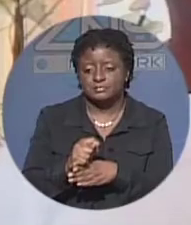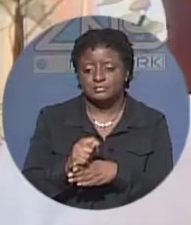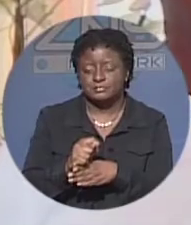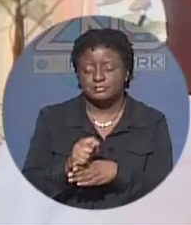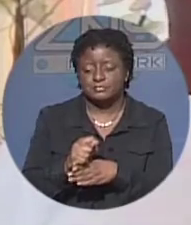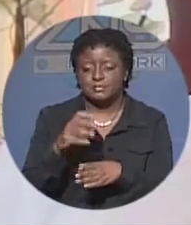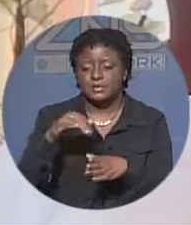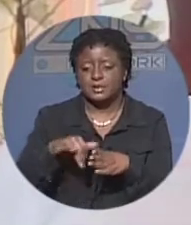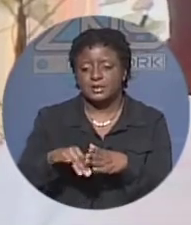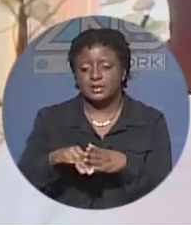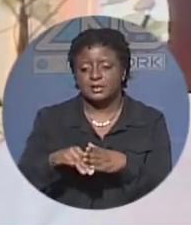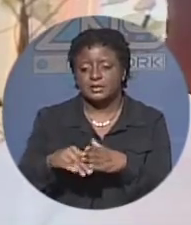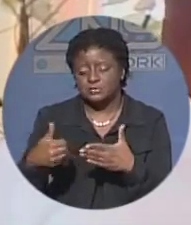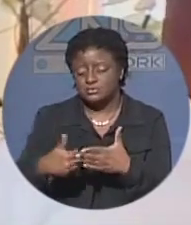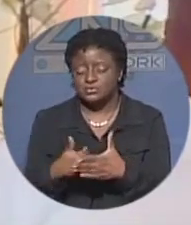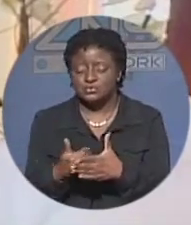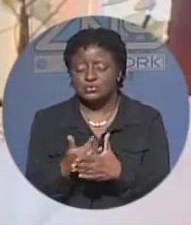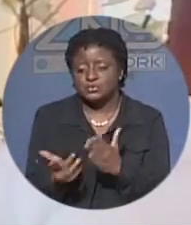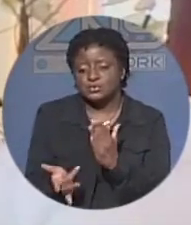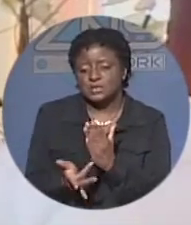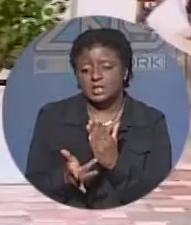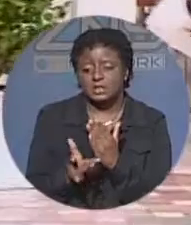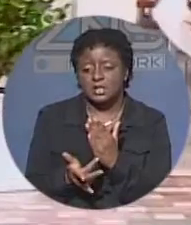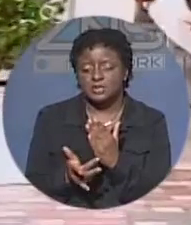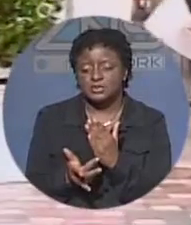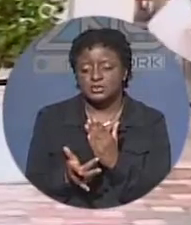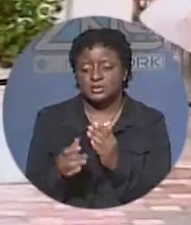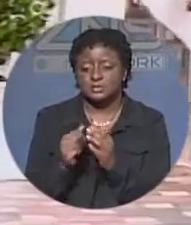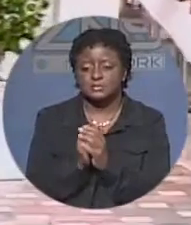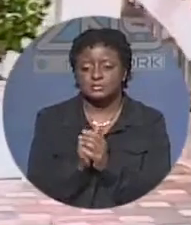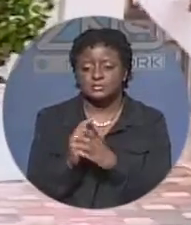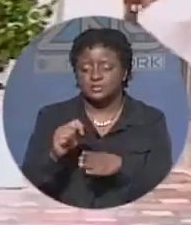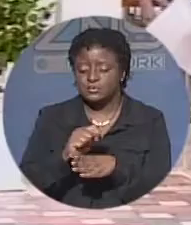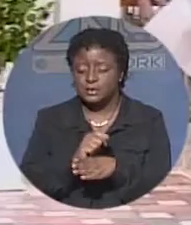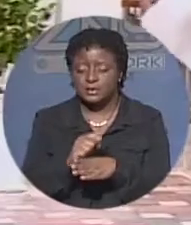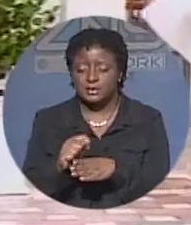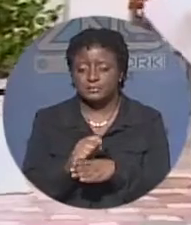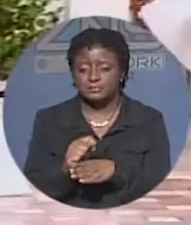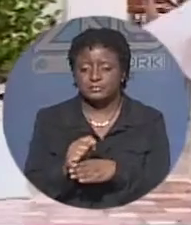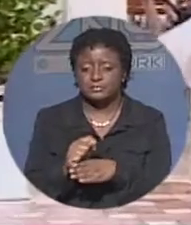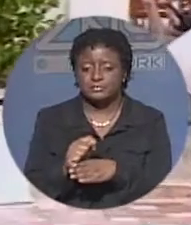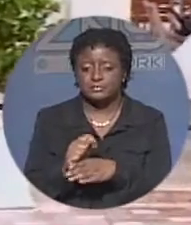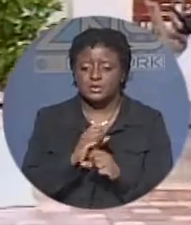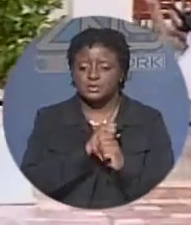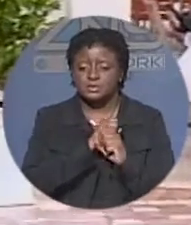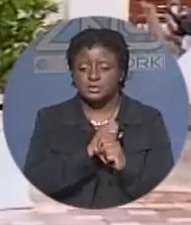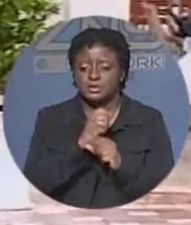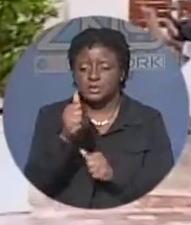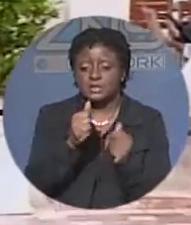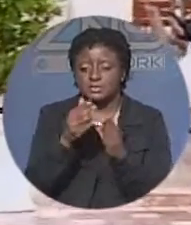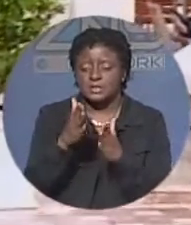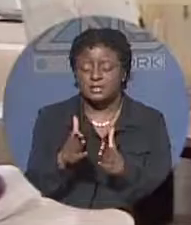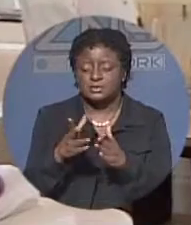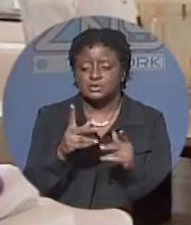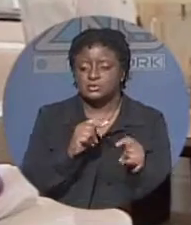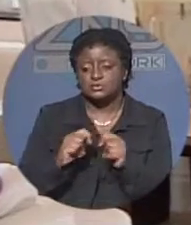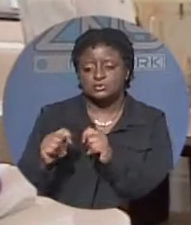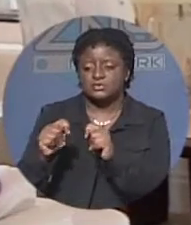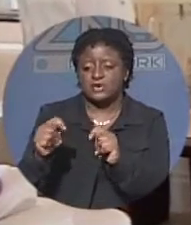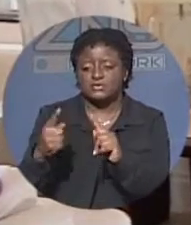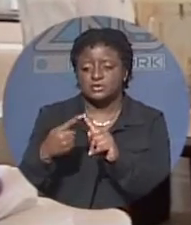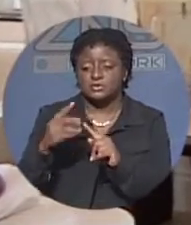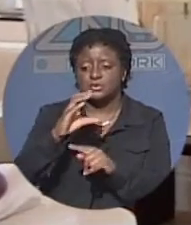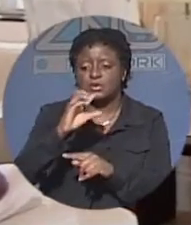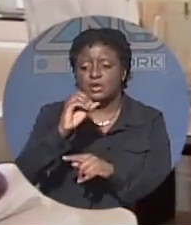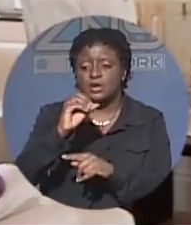kind of technology we have a lot of technology training going on as well fan roll security manager has traveled to colorado for training he believes